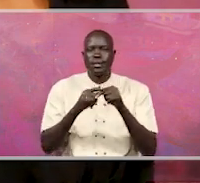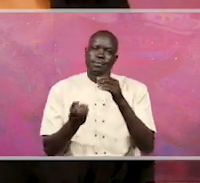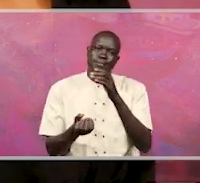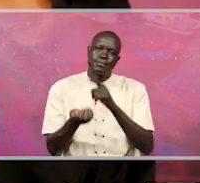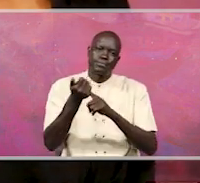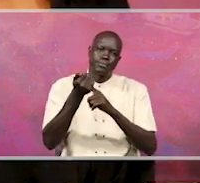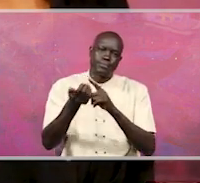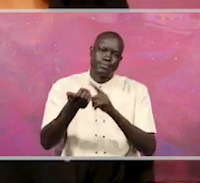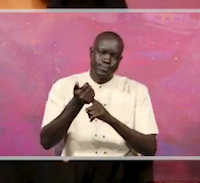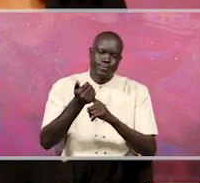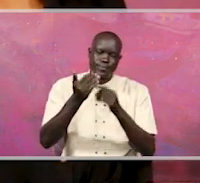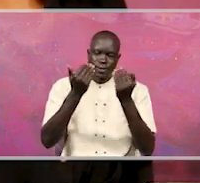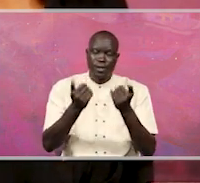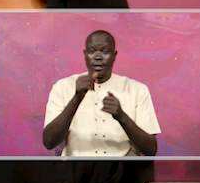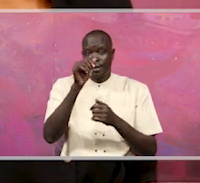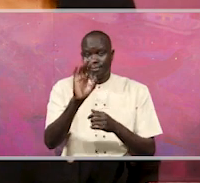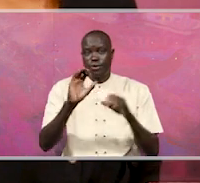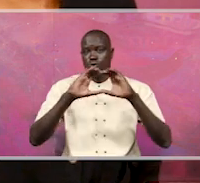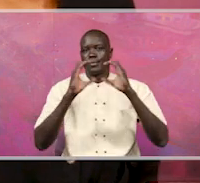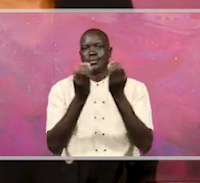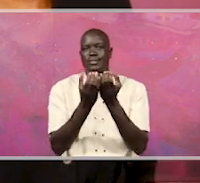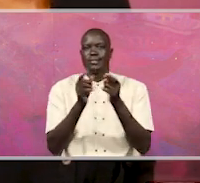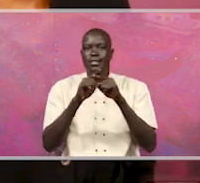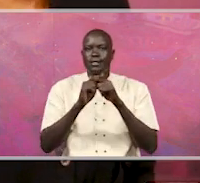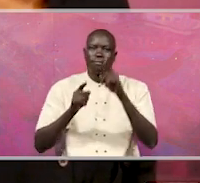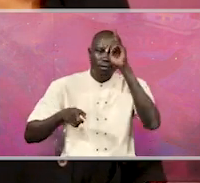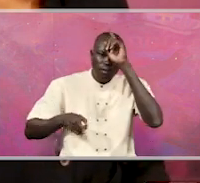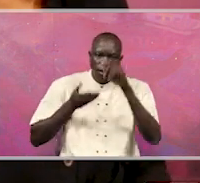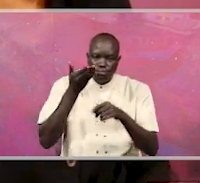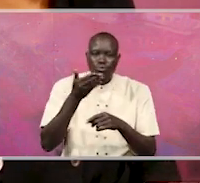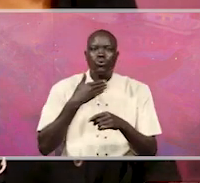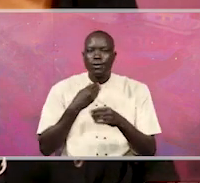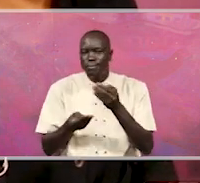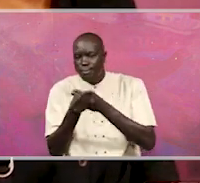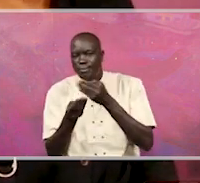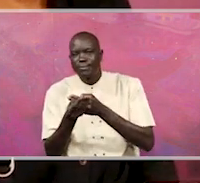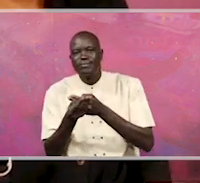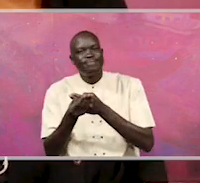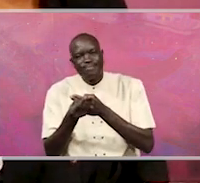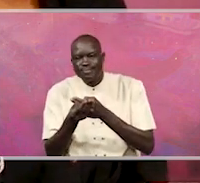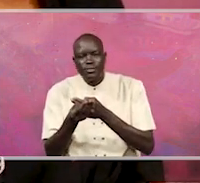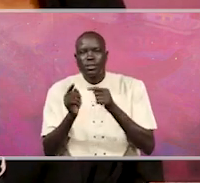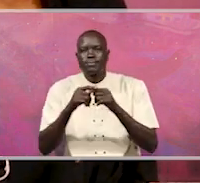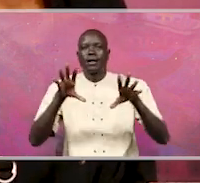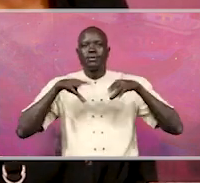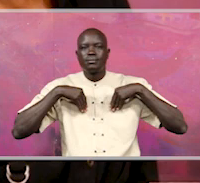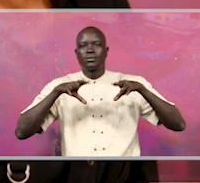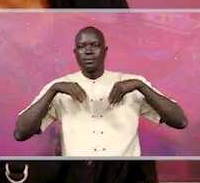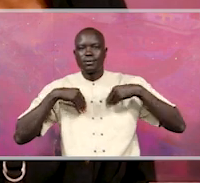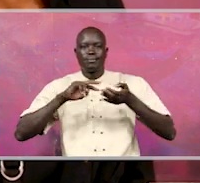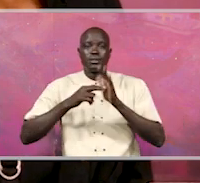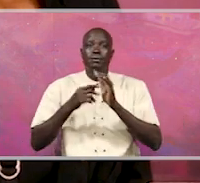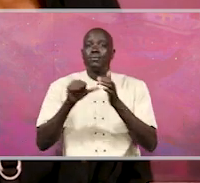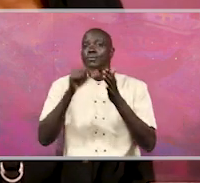So now, when the community becomes greedy, when the community becomes complacent, then